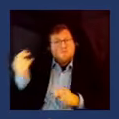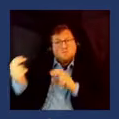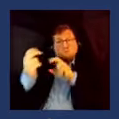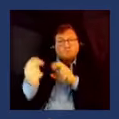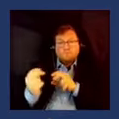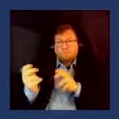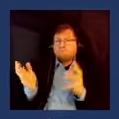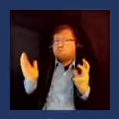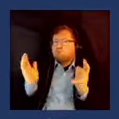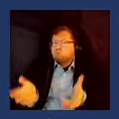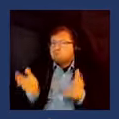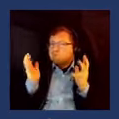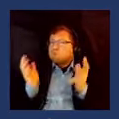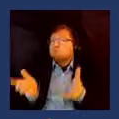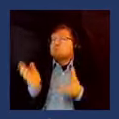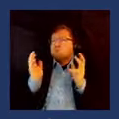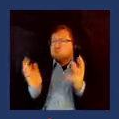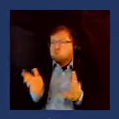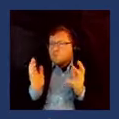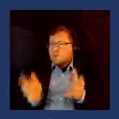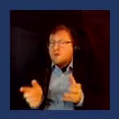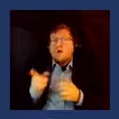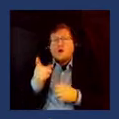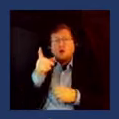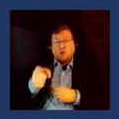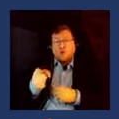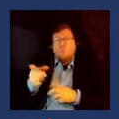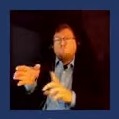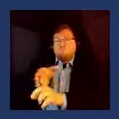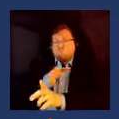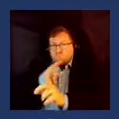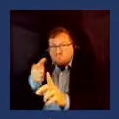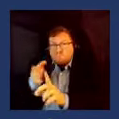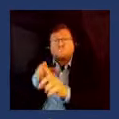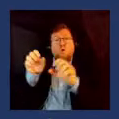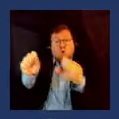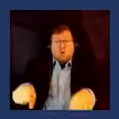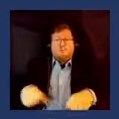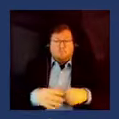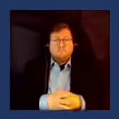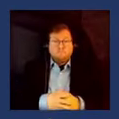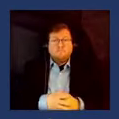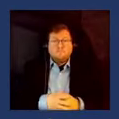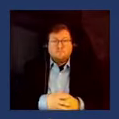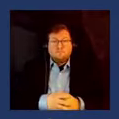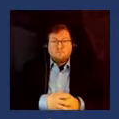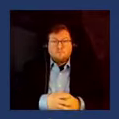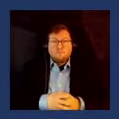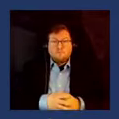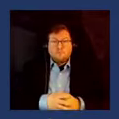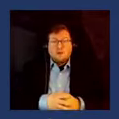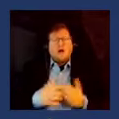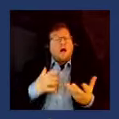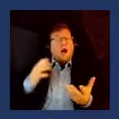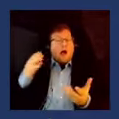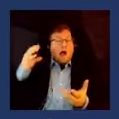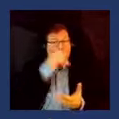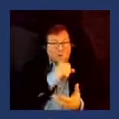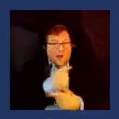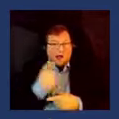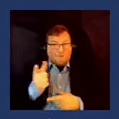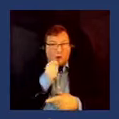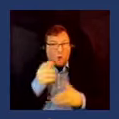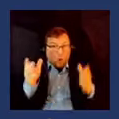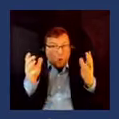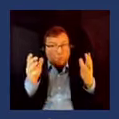I think you you may be able to persuade them so so I want everybody I'm I'm assuming everybody who's listening this is going to vote